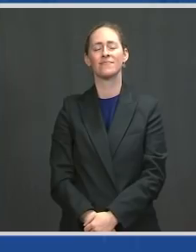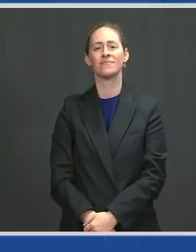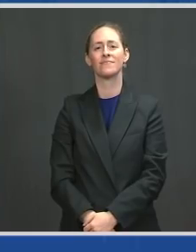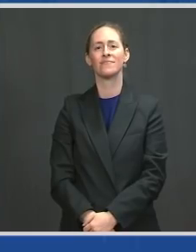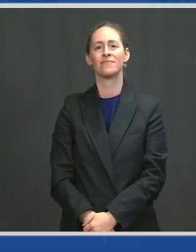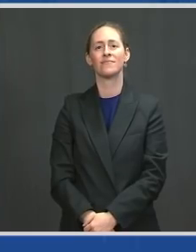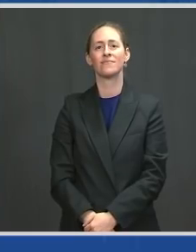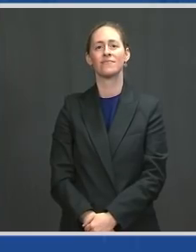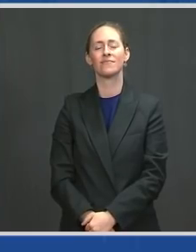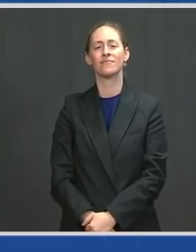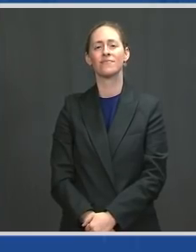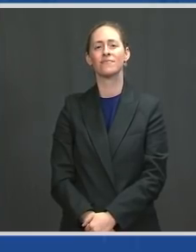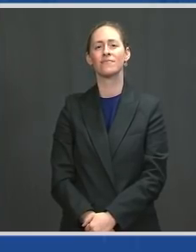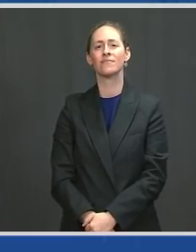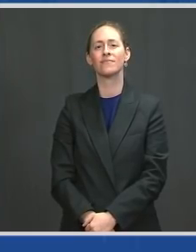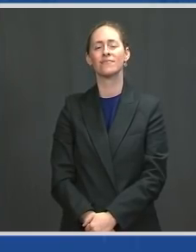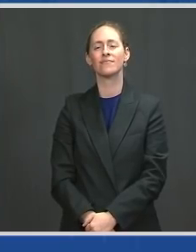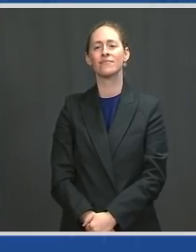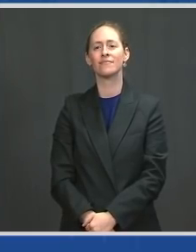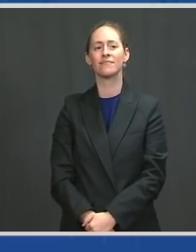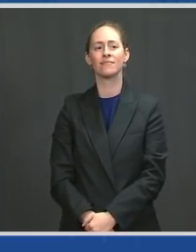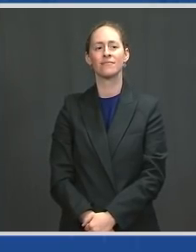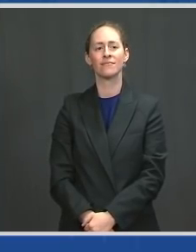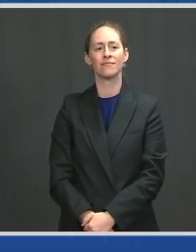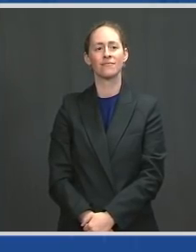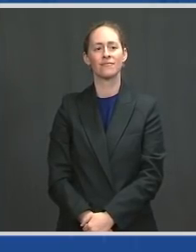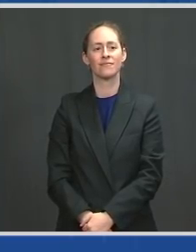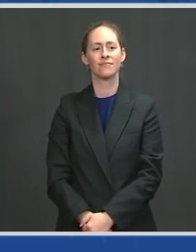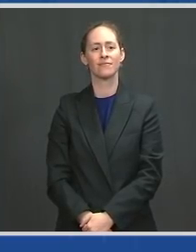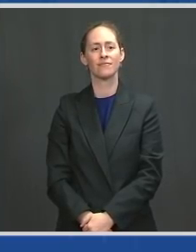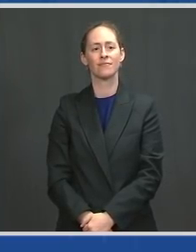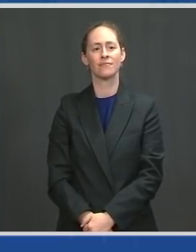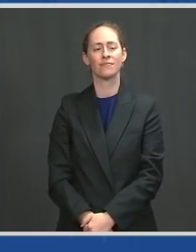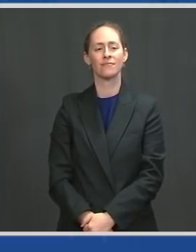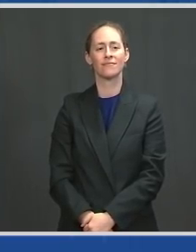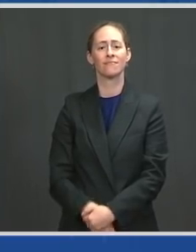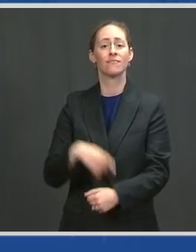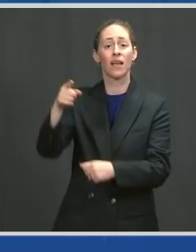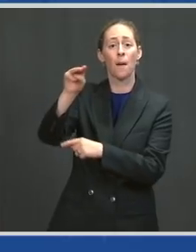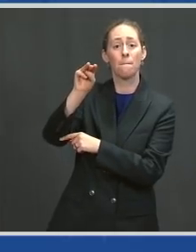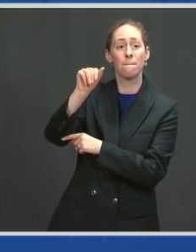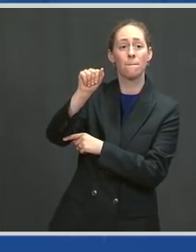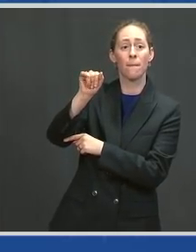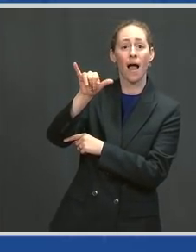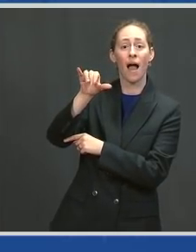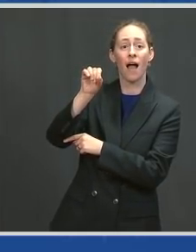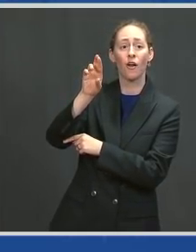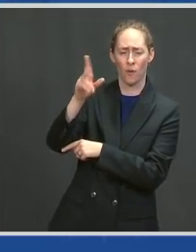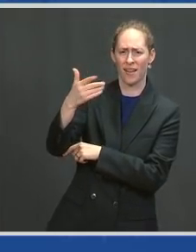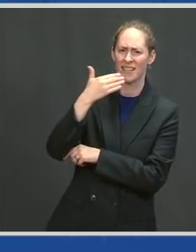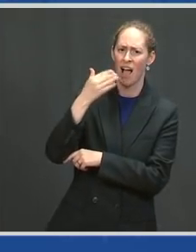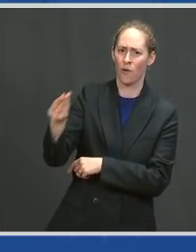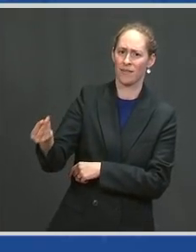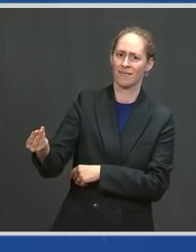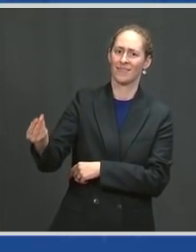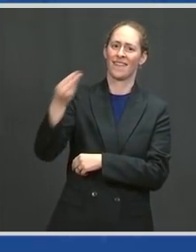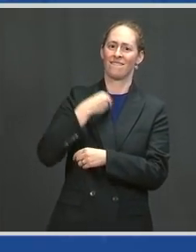And, Mayor Wilson, thanks for the passport into the city. I promise I'll leave in time, but thank you.